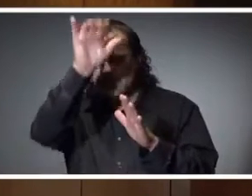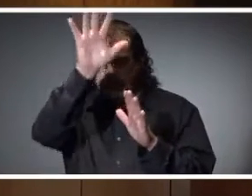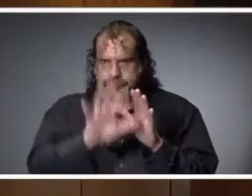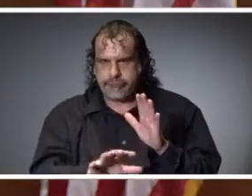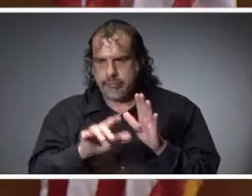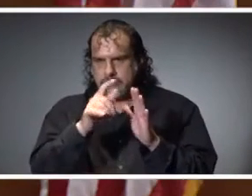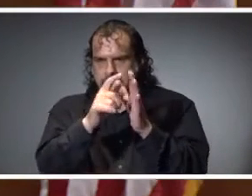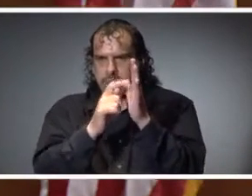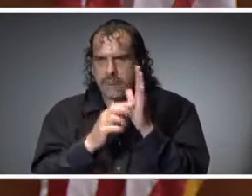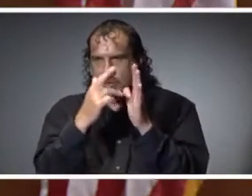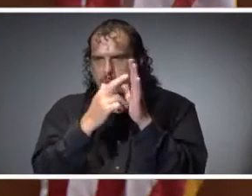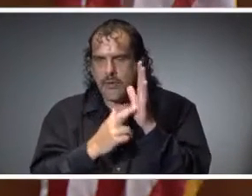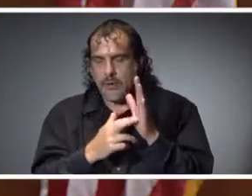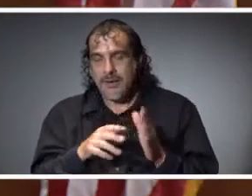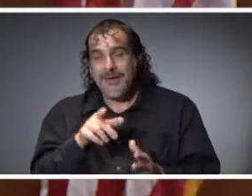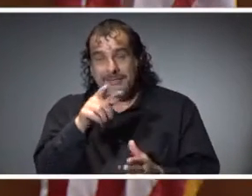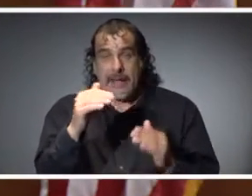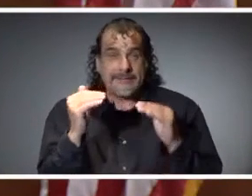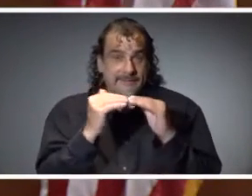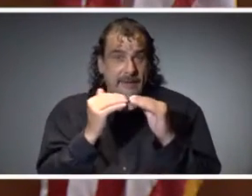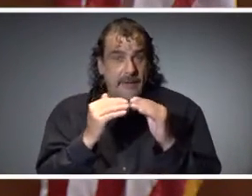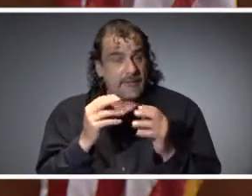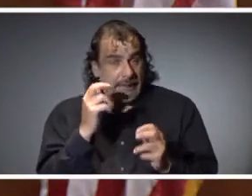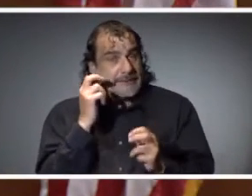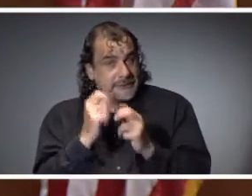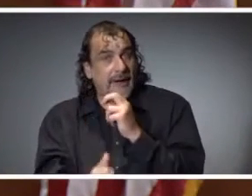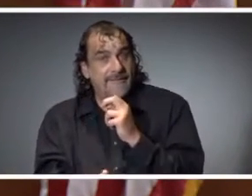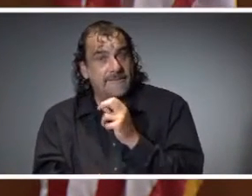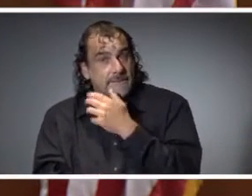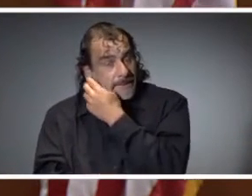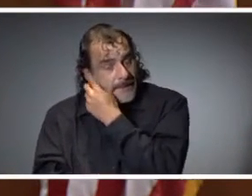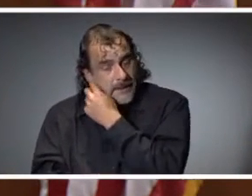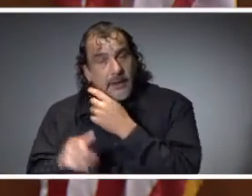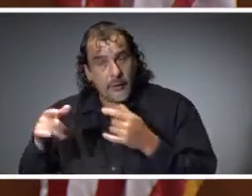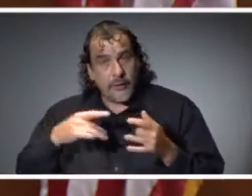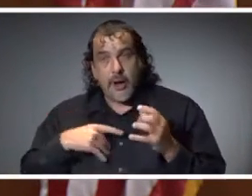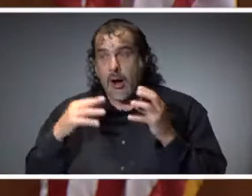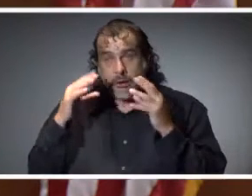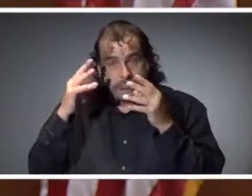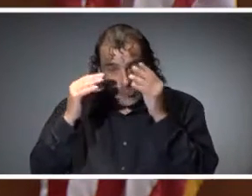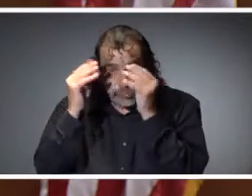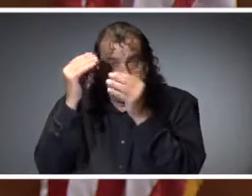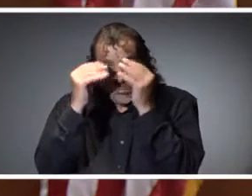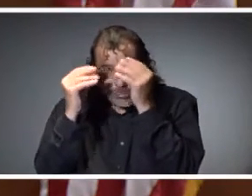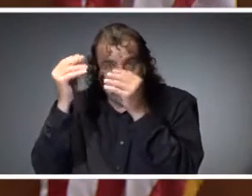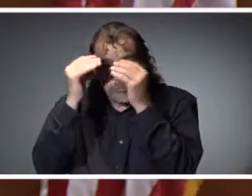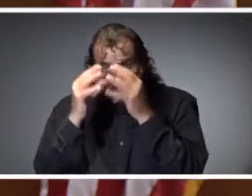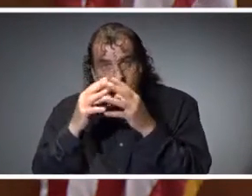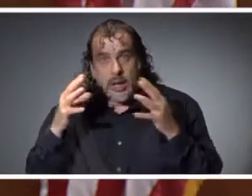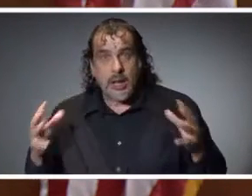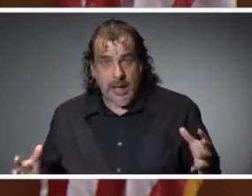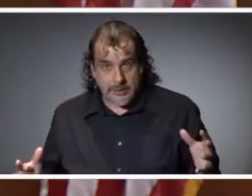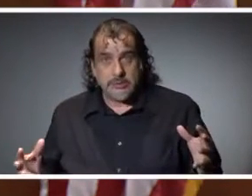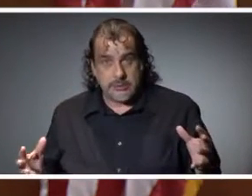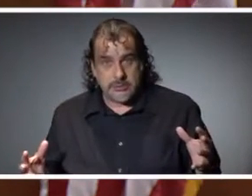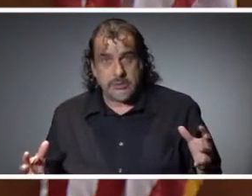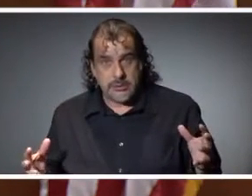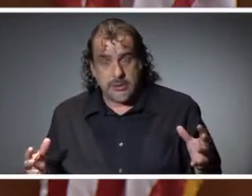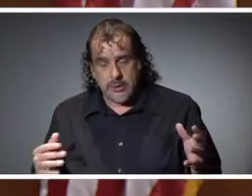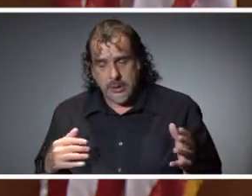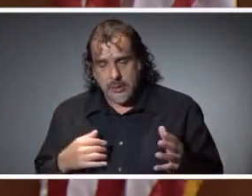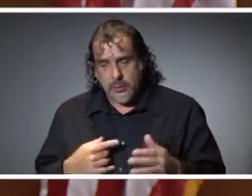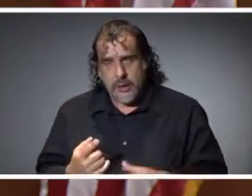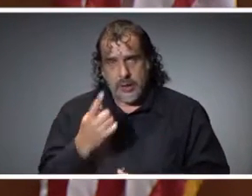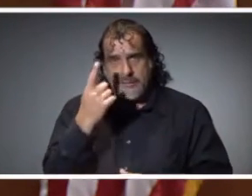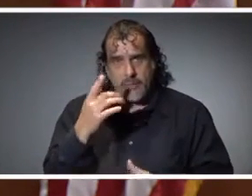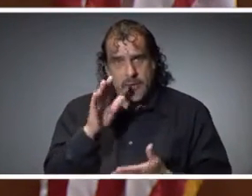question and it's a tough question and it's one that we're spending a lot of time contemplating right now we do have one school district that